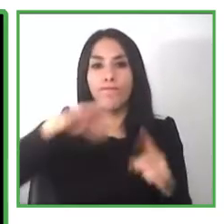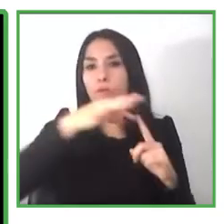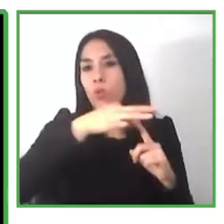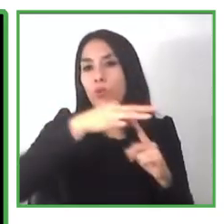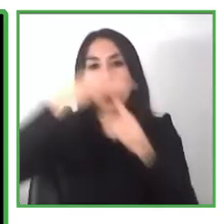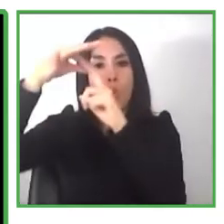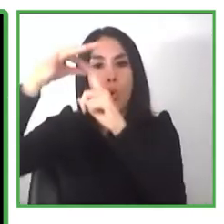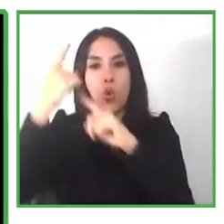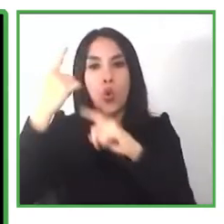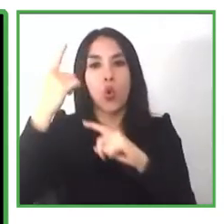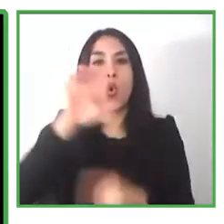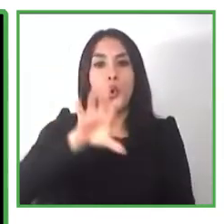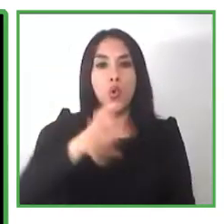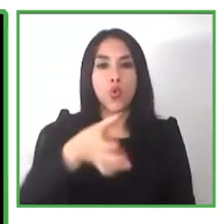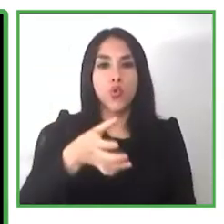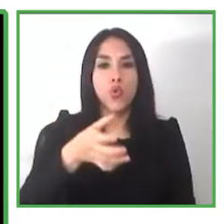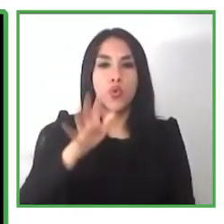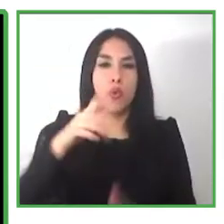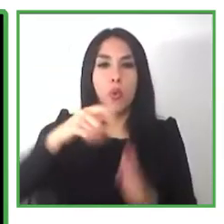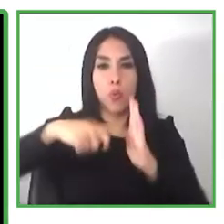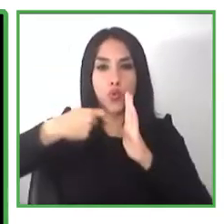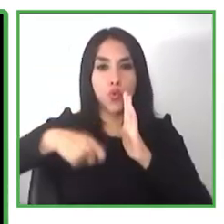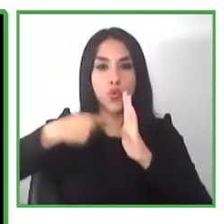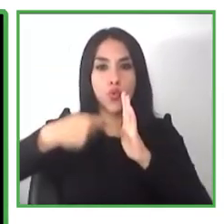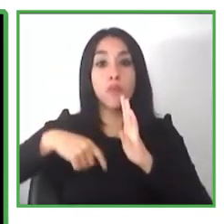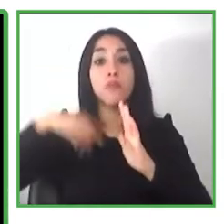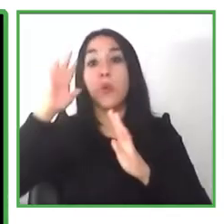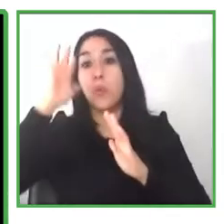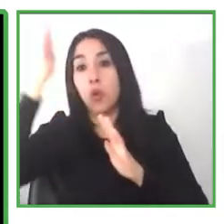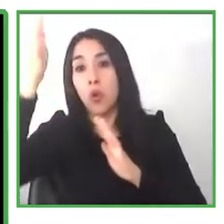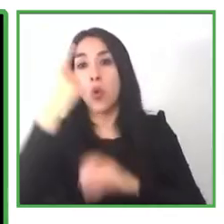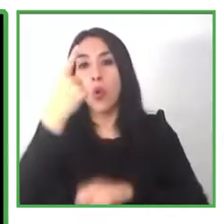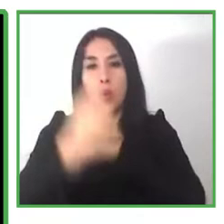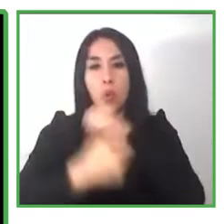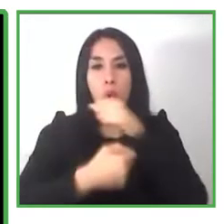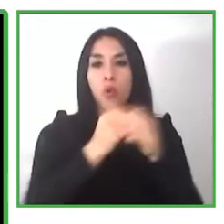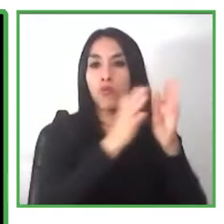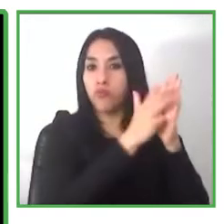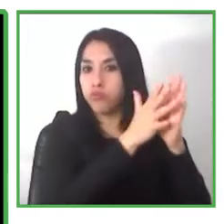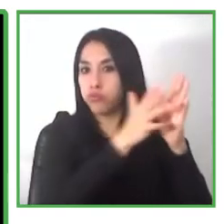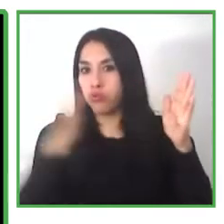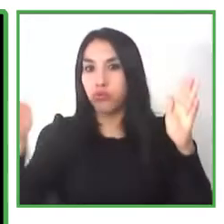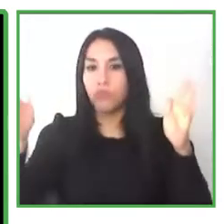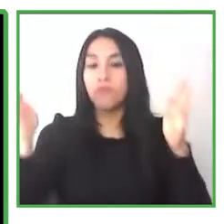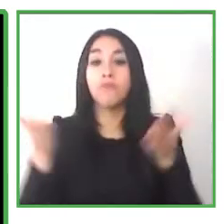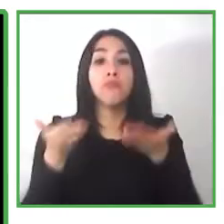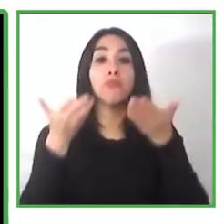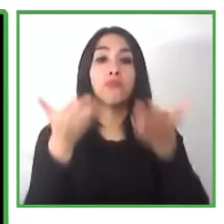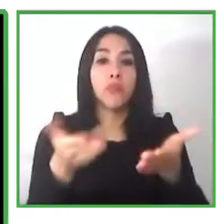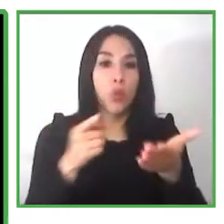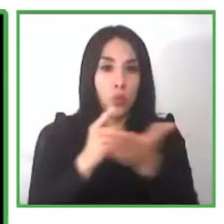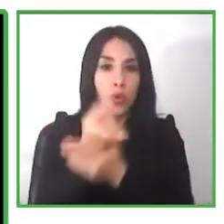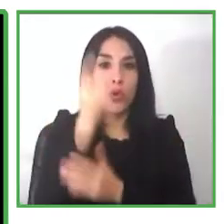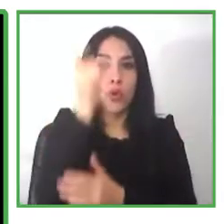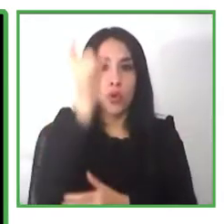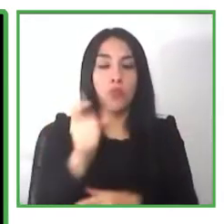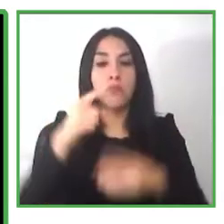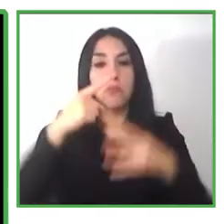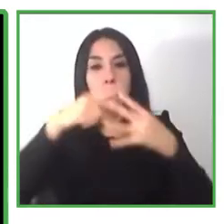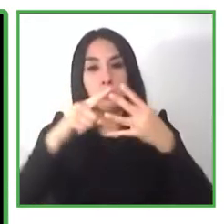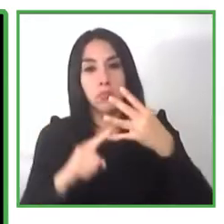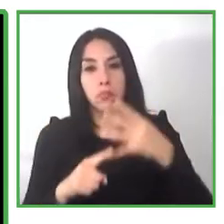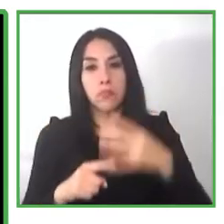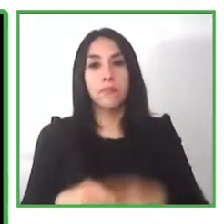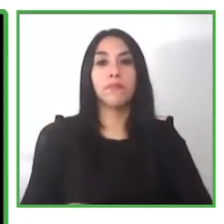opportunity to evaluate the program this gave us an insight into how the participants viewed their own service we listened to their